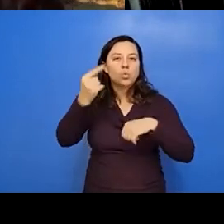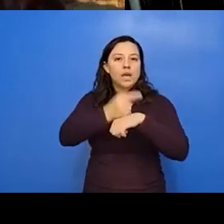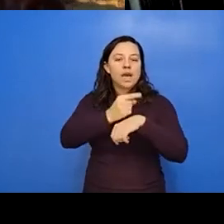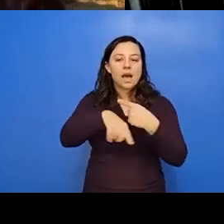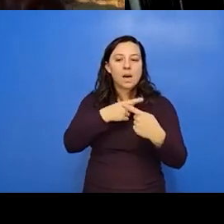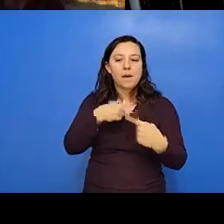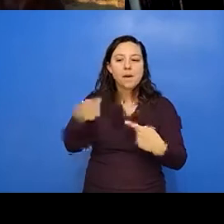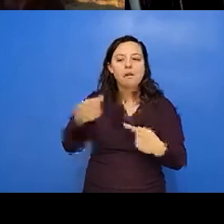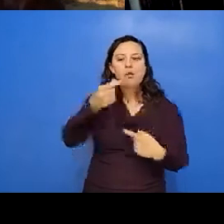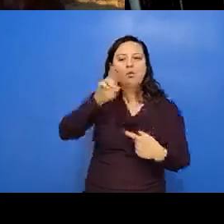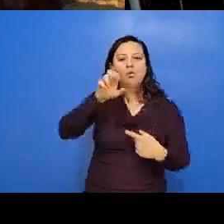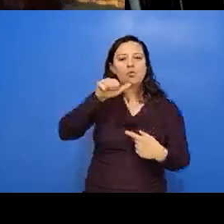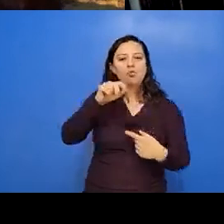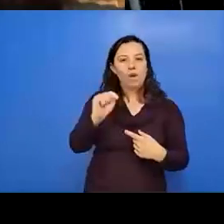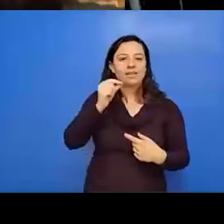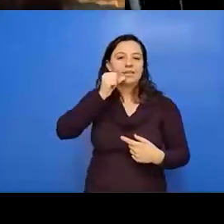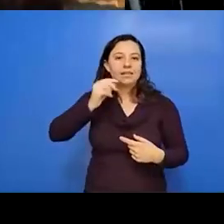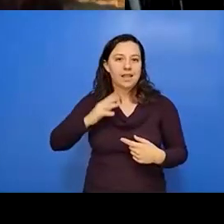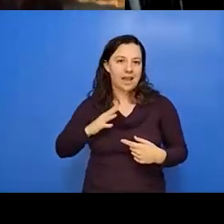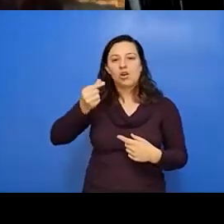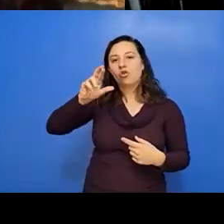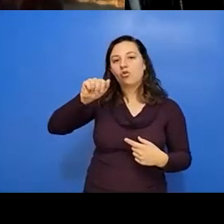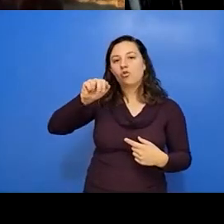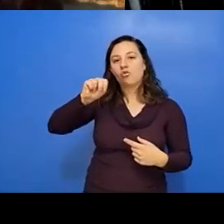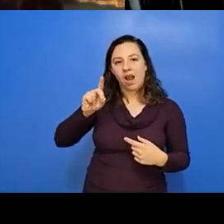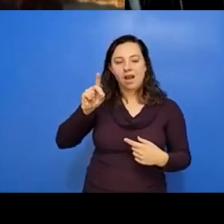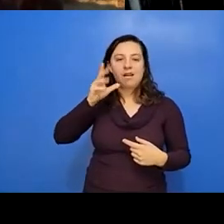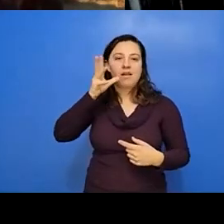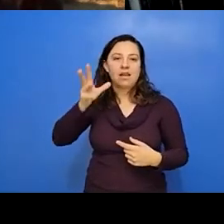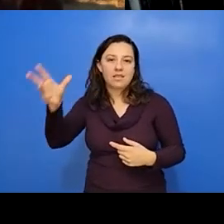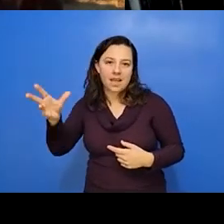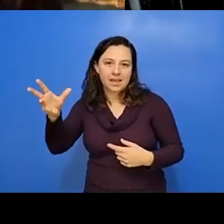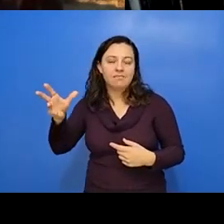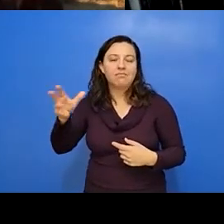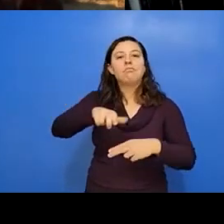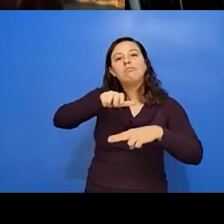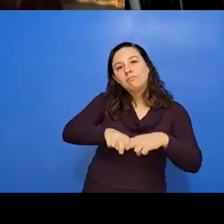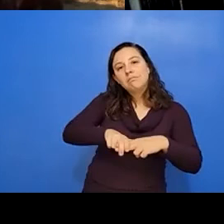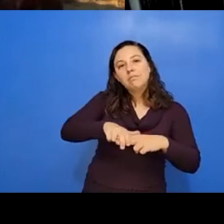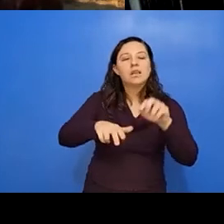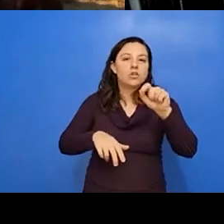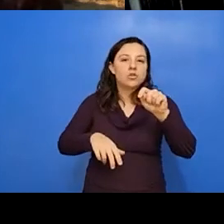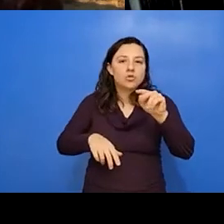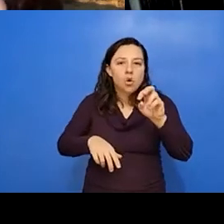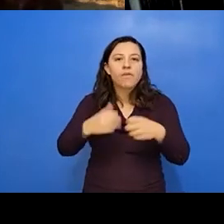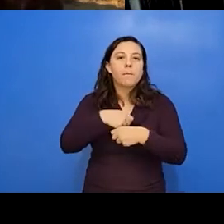lady sitting at your wood stove, making your tortillas all by hand.